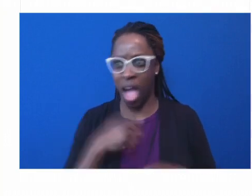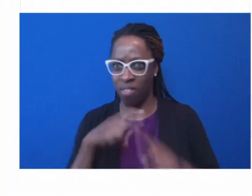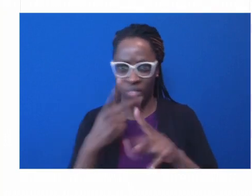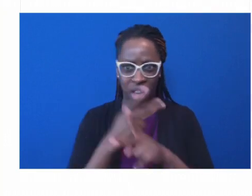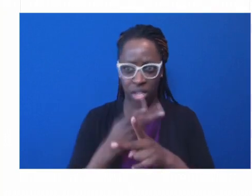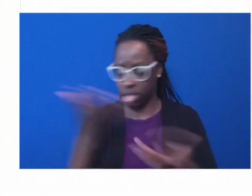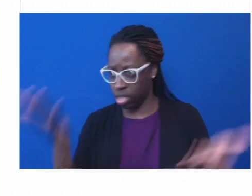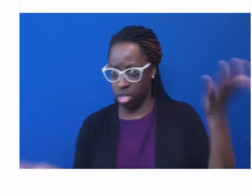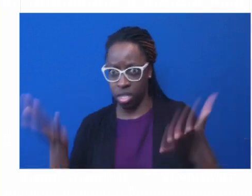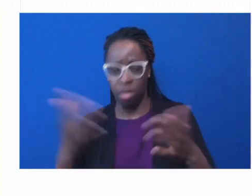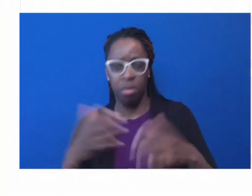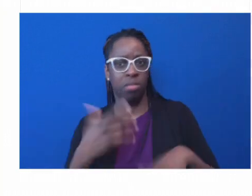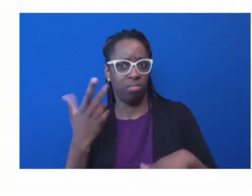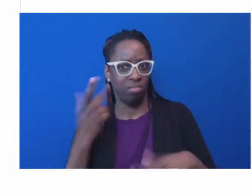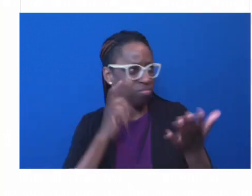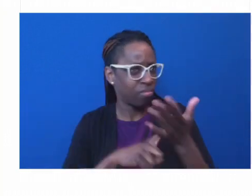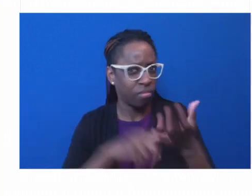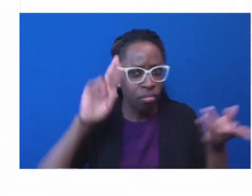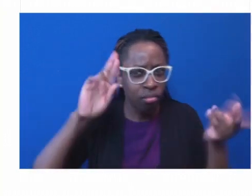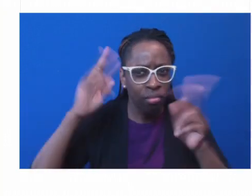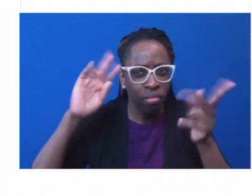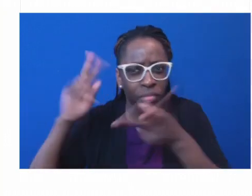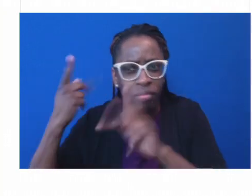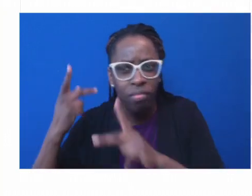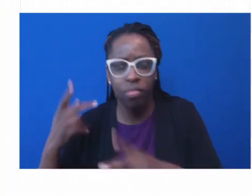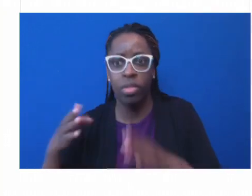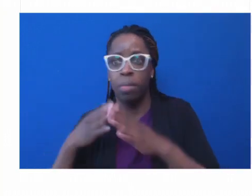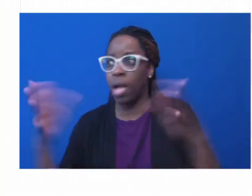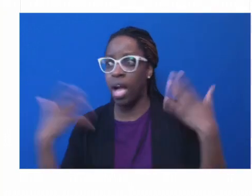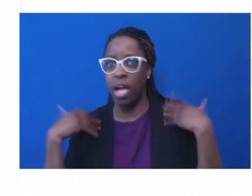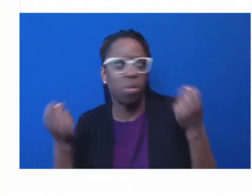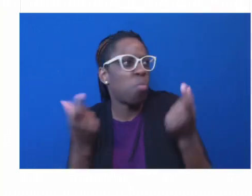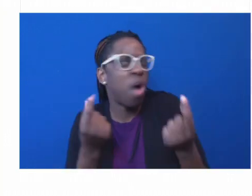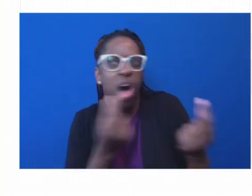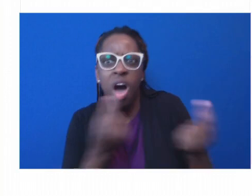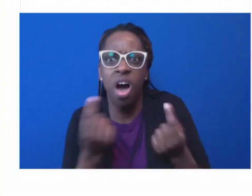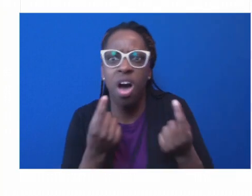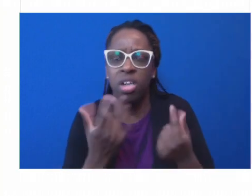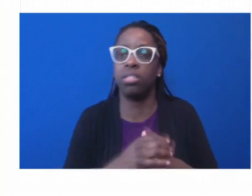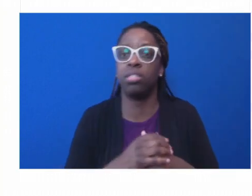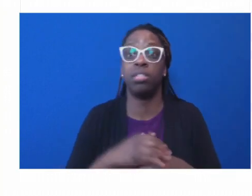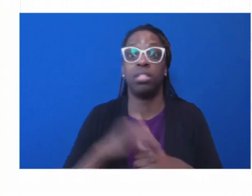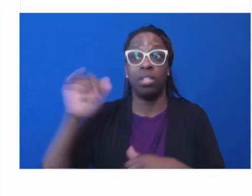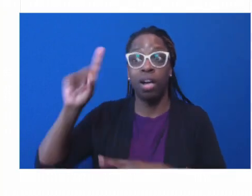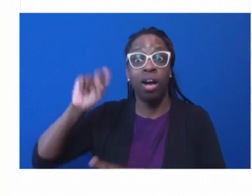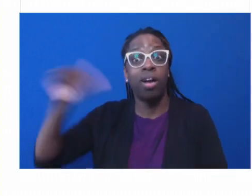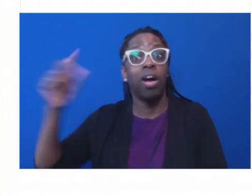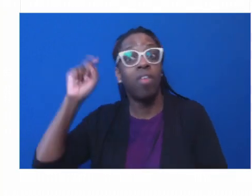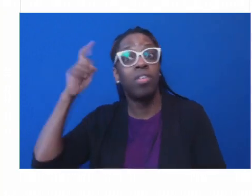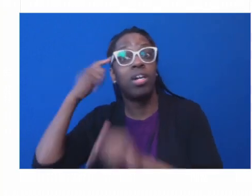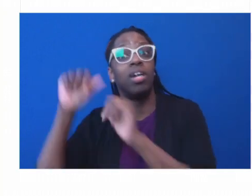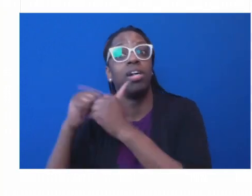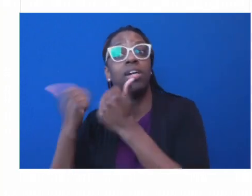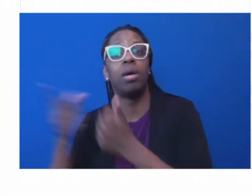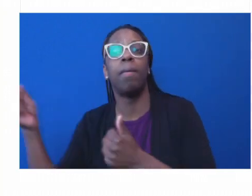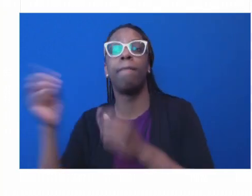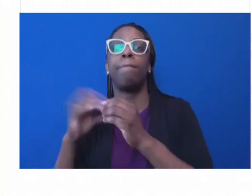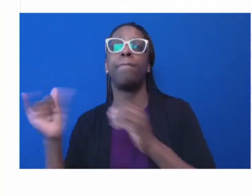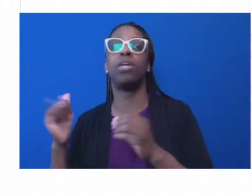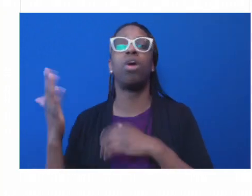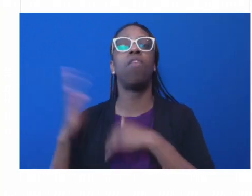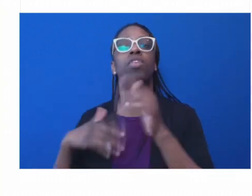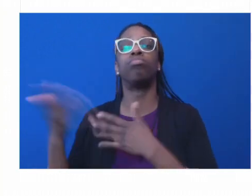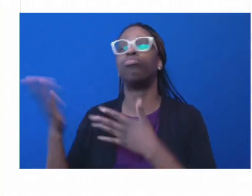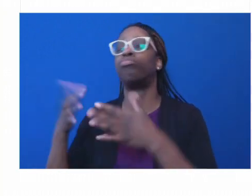so that those other government agencies are a little bit more comfortable to describe the role of public health health the role that